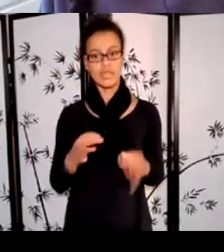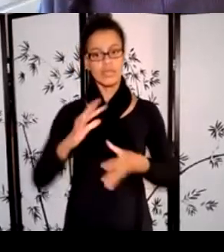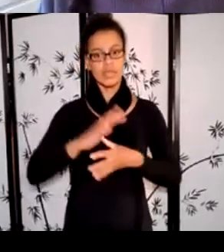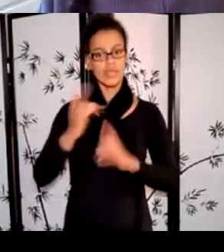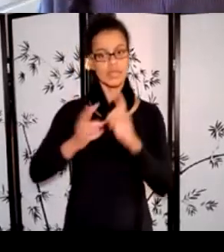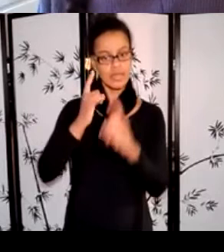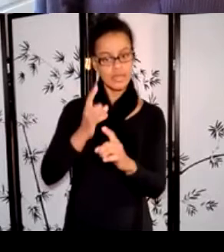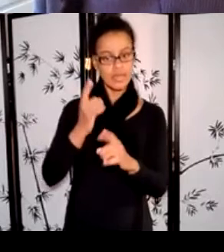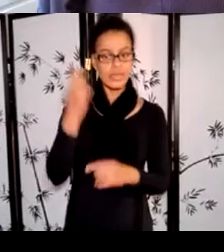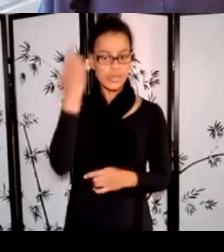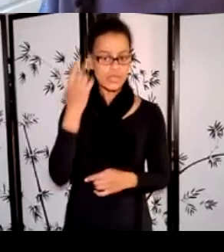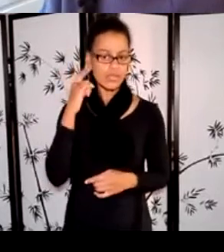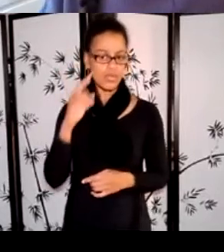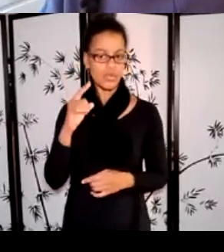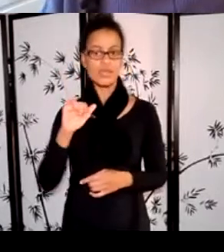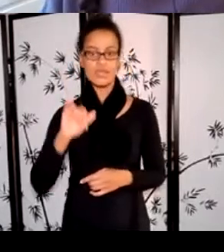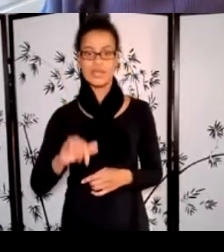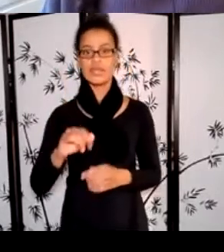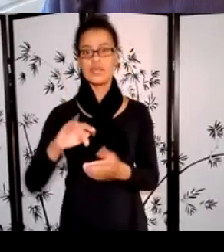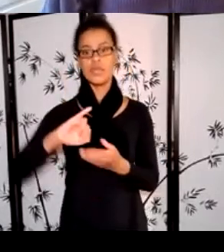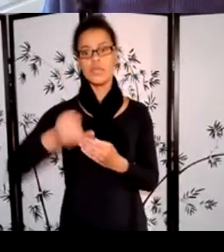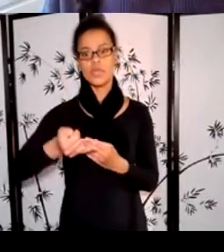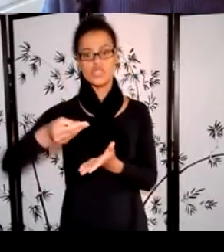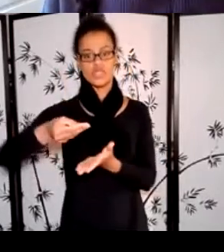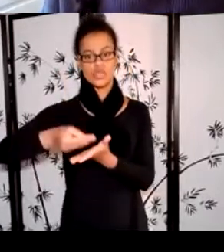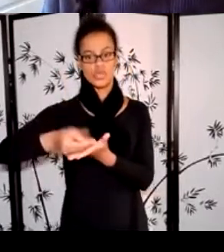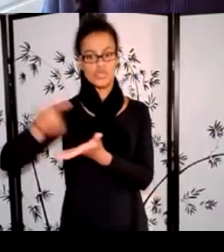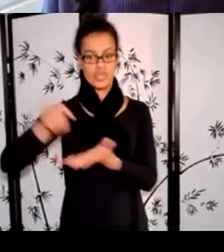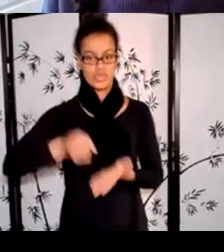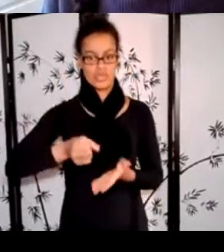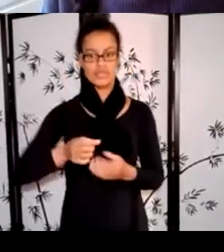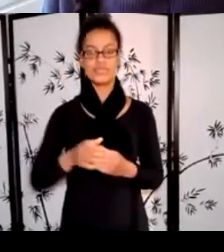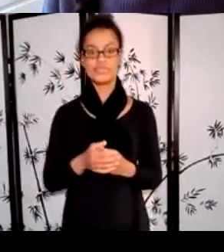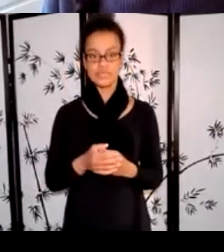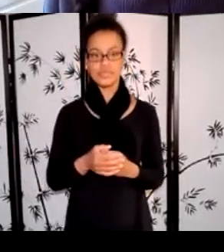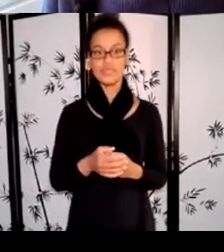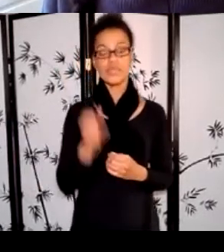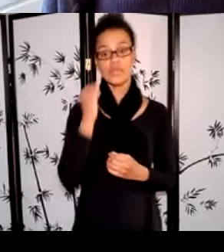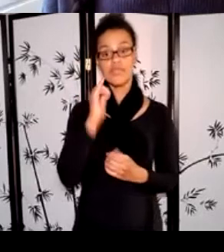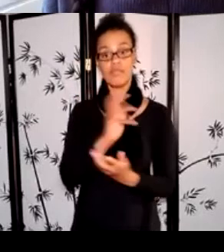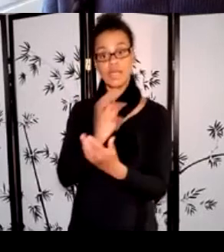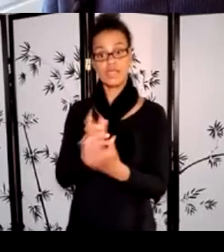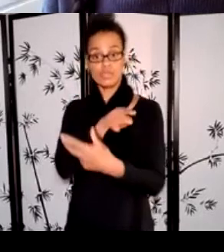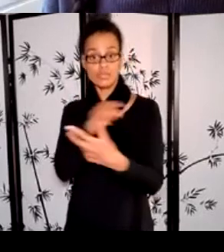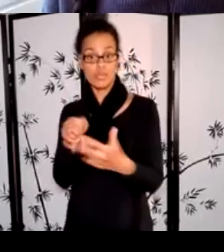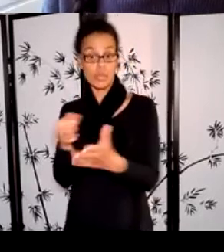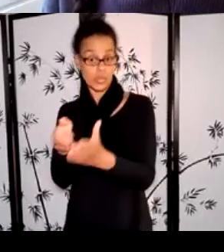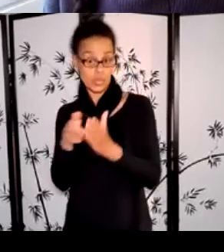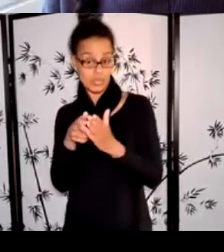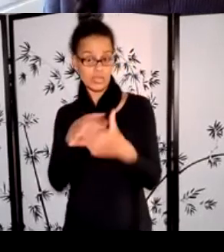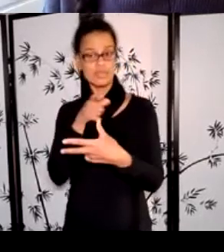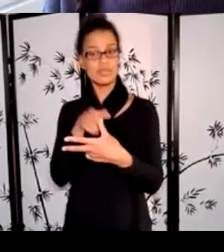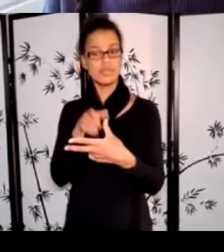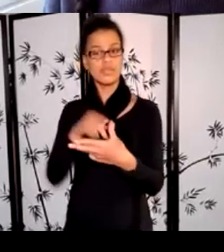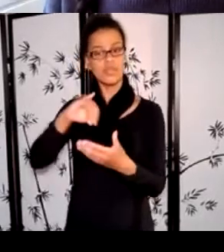This program seeks to support projects that align with any of the following three priority areas. Projects that reflect and